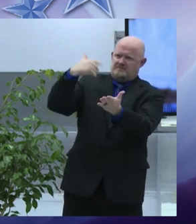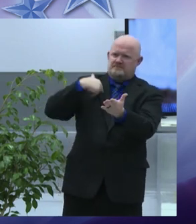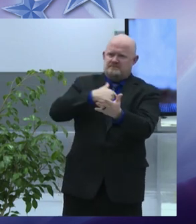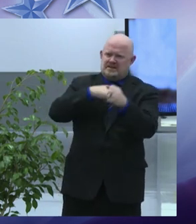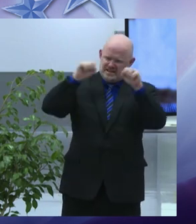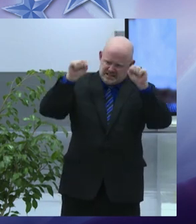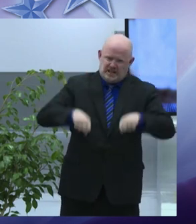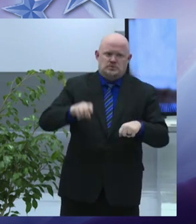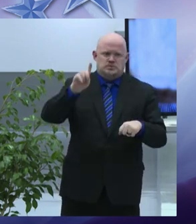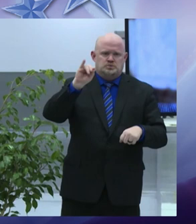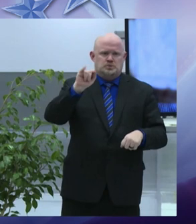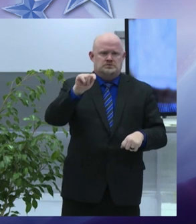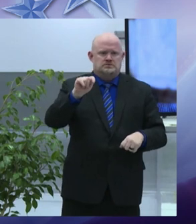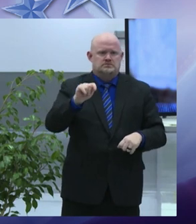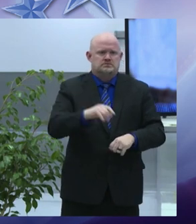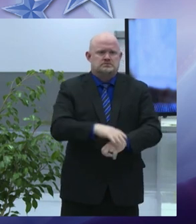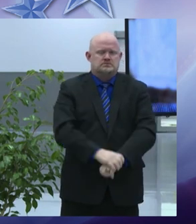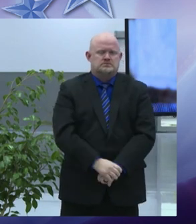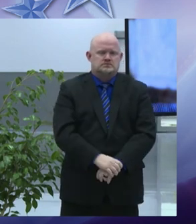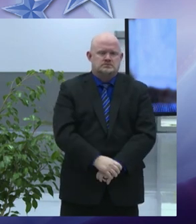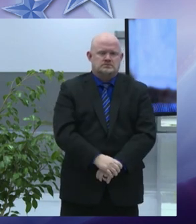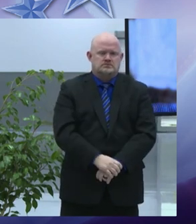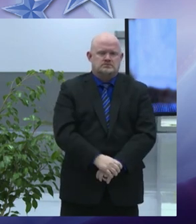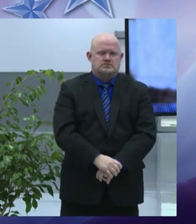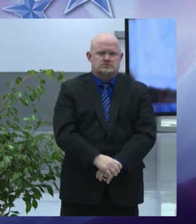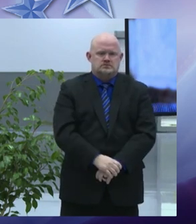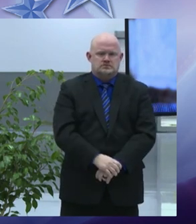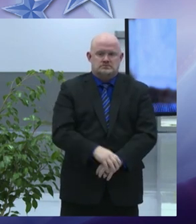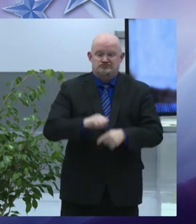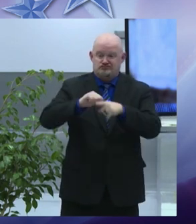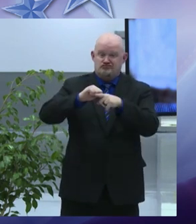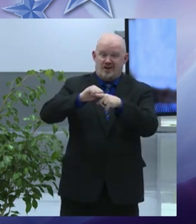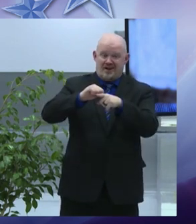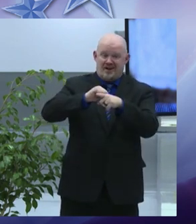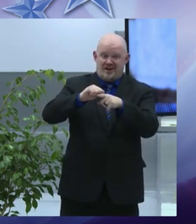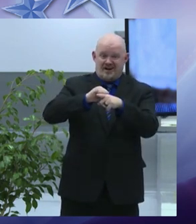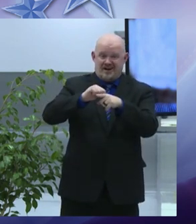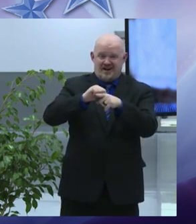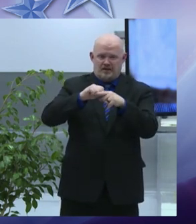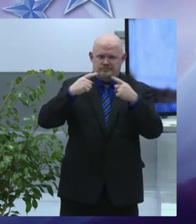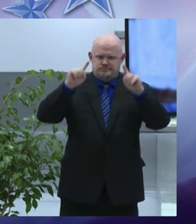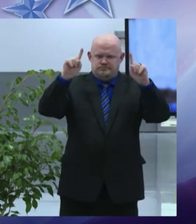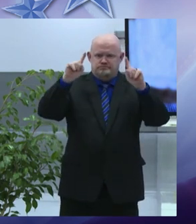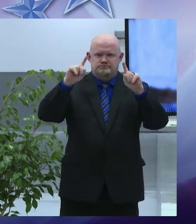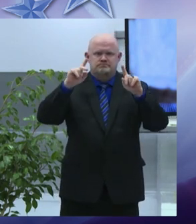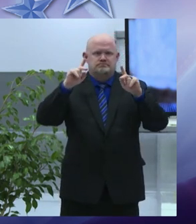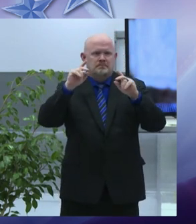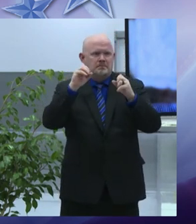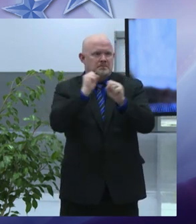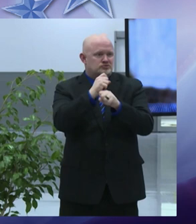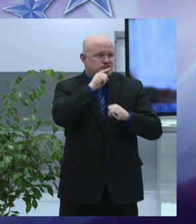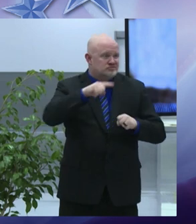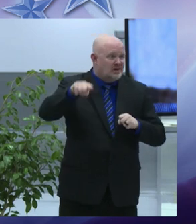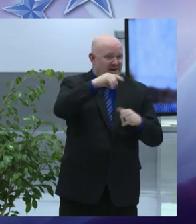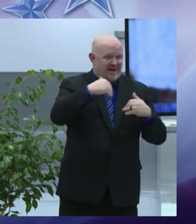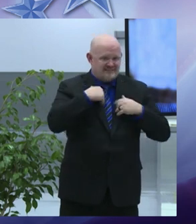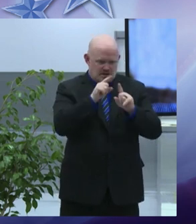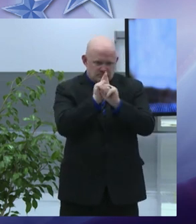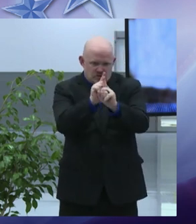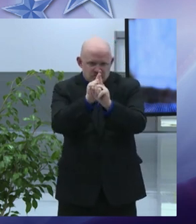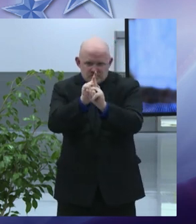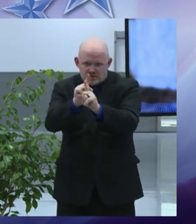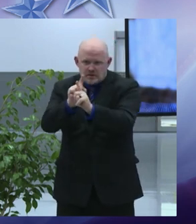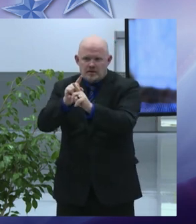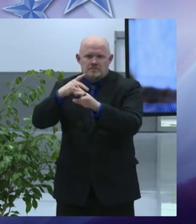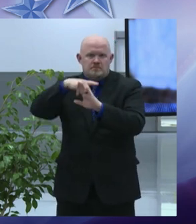skills trade unions need and gives them a shot in an apprenticeship i'd like to thank the pathways to apprenticeship team and particularly emity